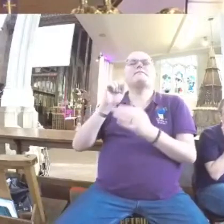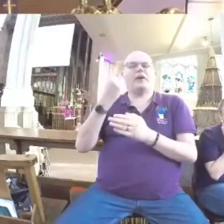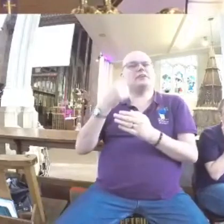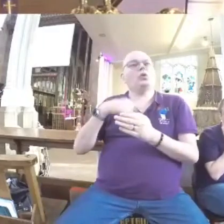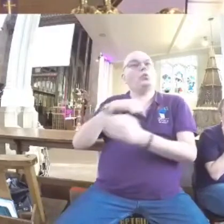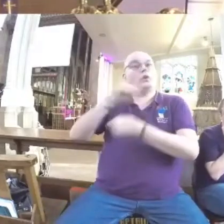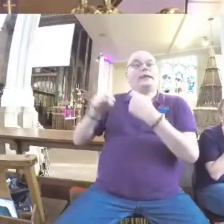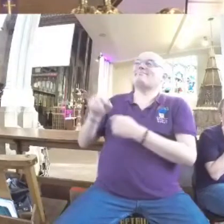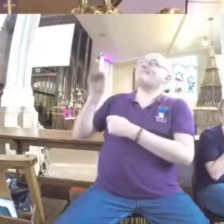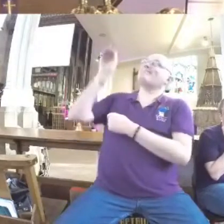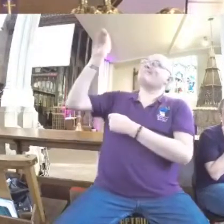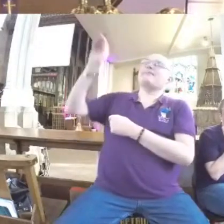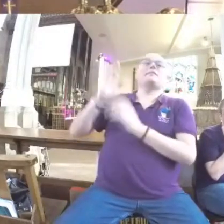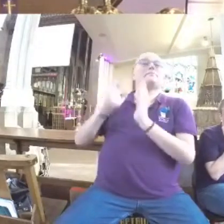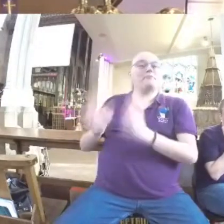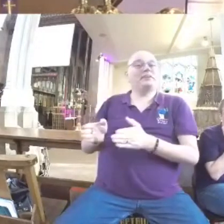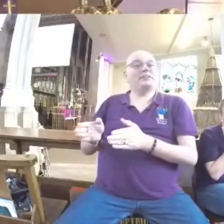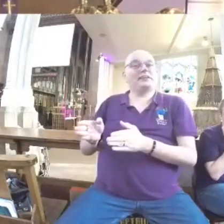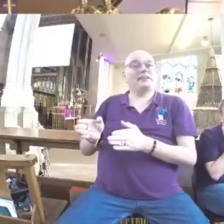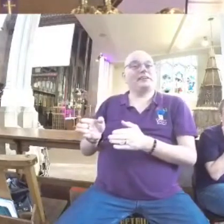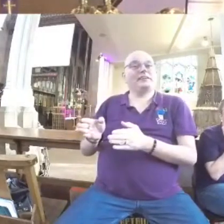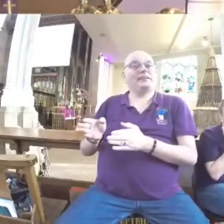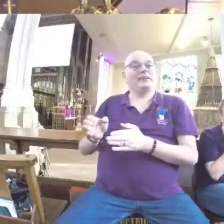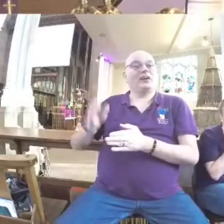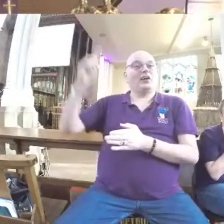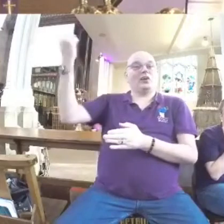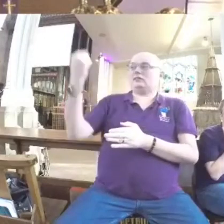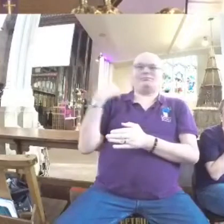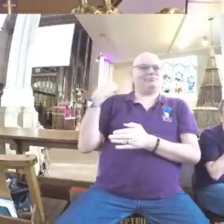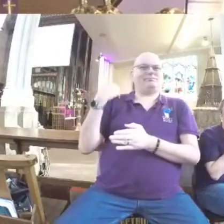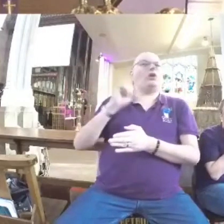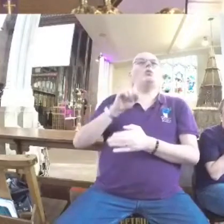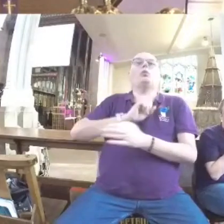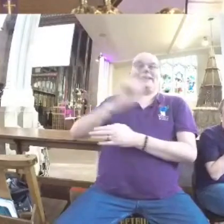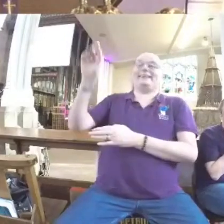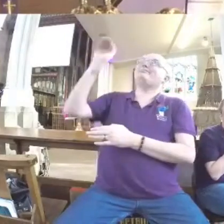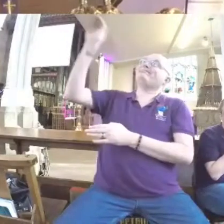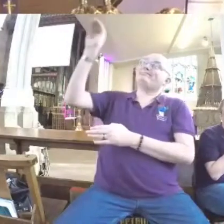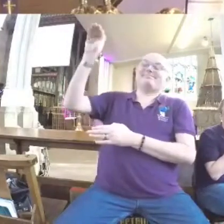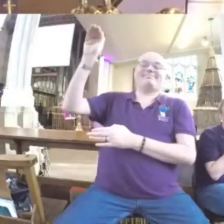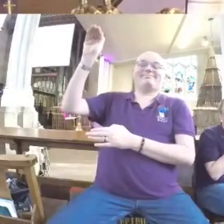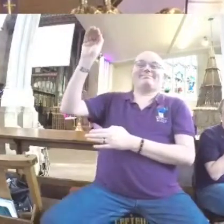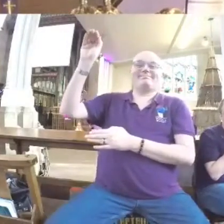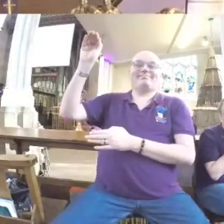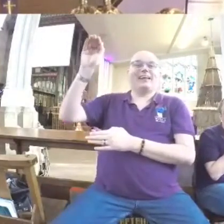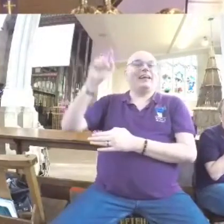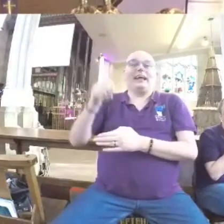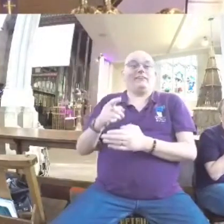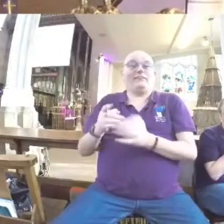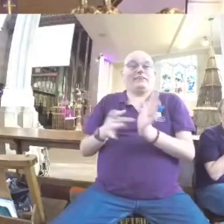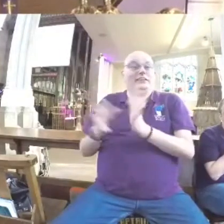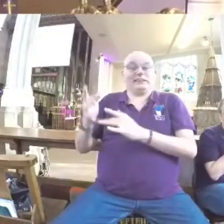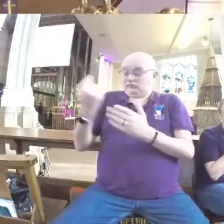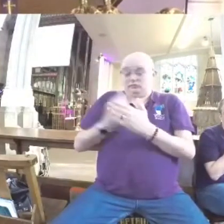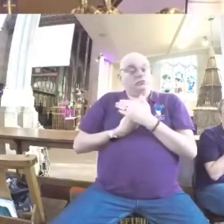Don't take my word for it. If you haven't done so already, invite Jesus into your life. Not just by words, but from the heart. Really mean